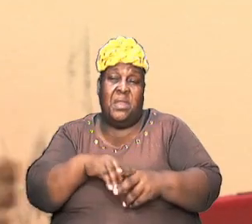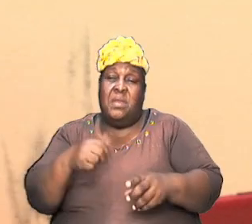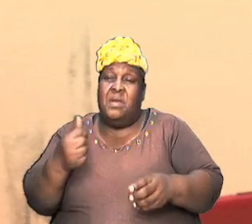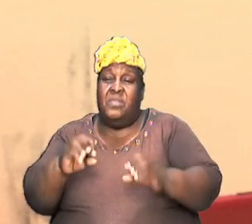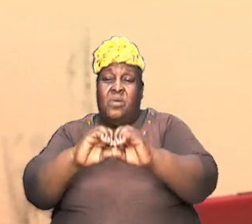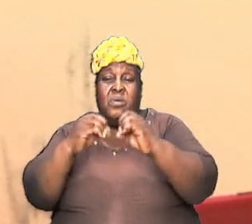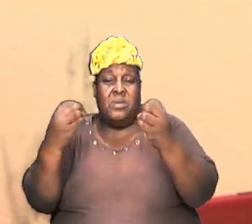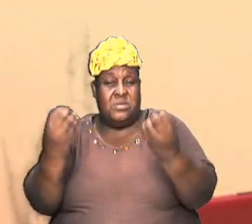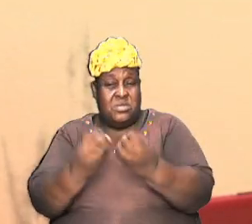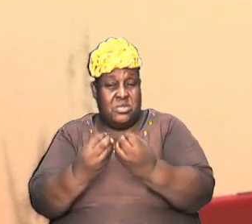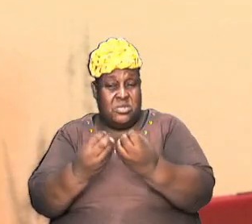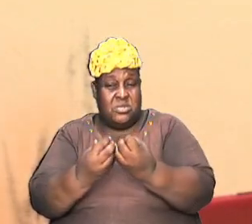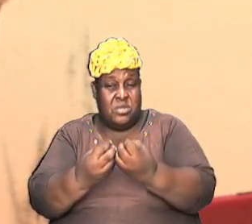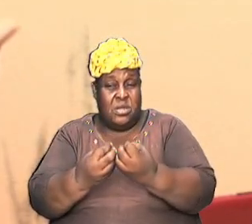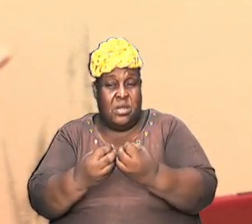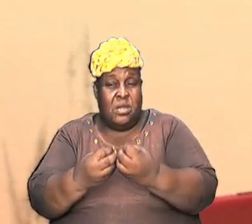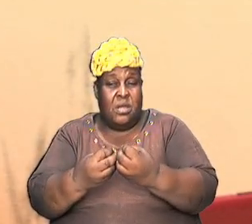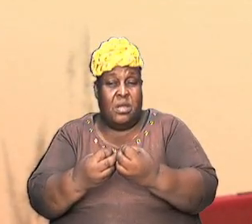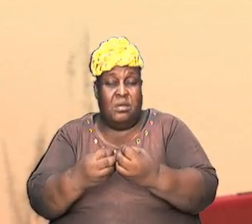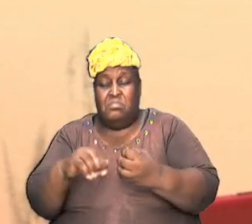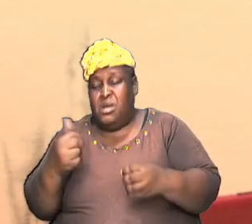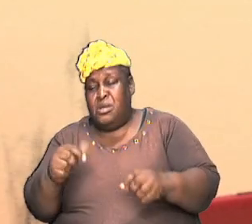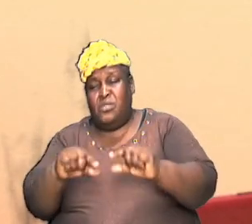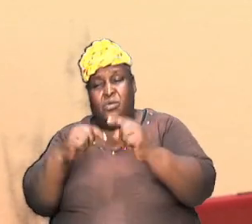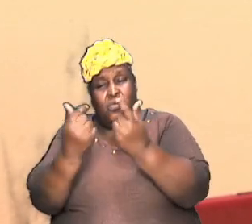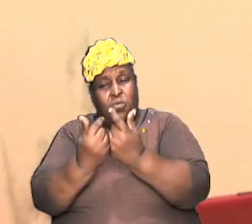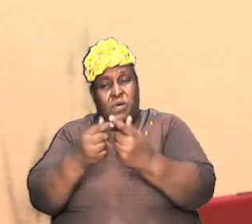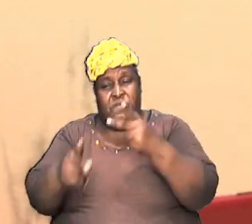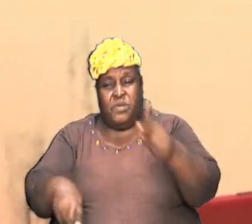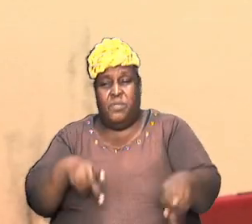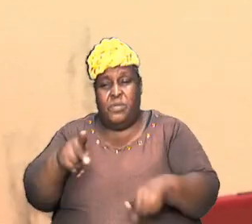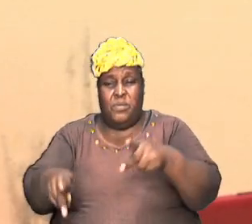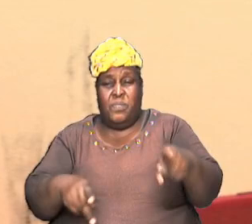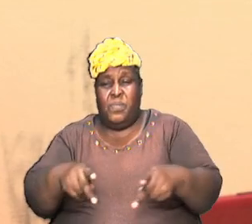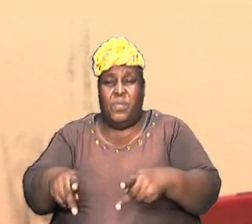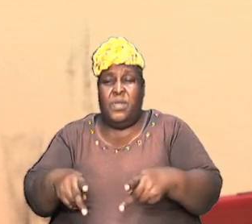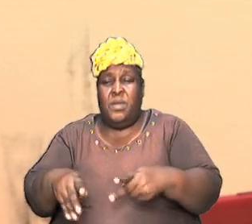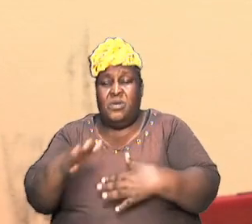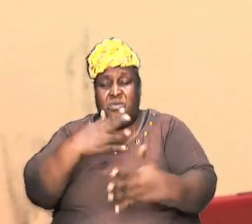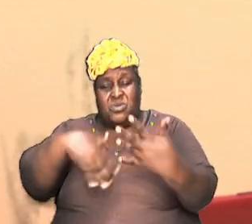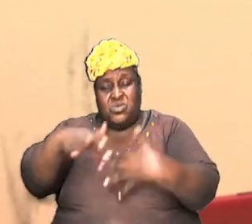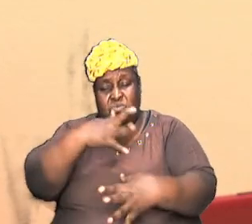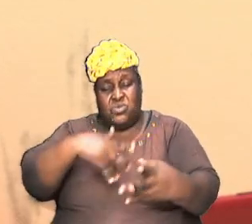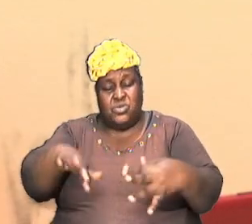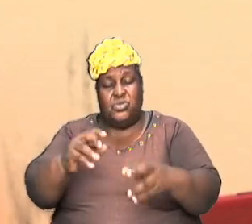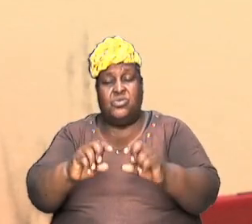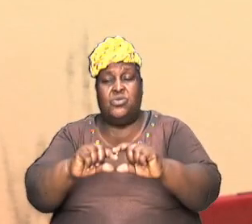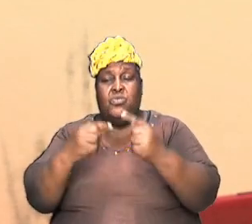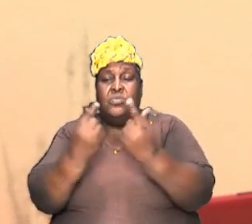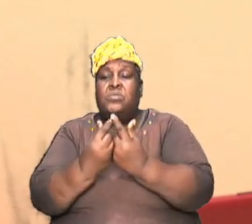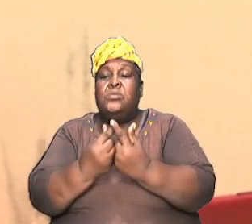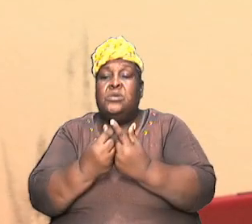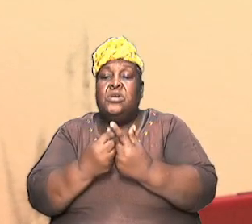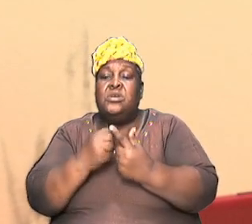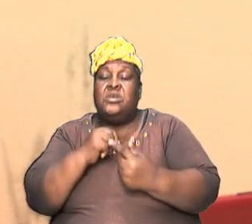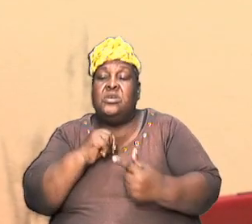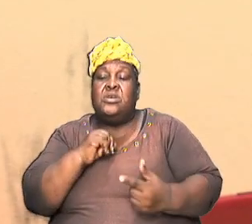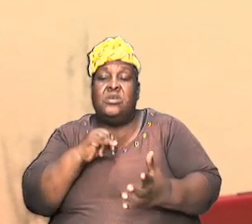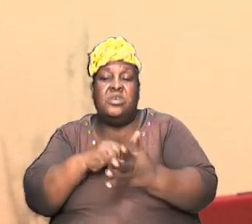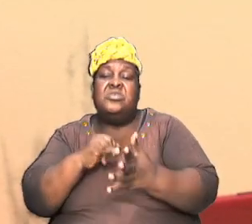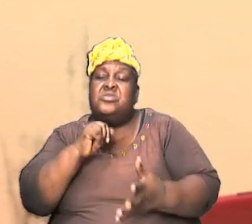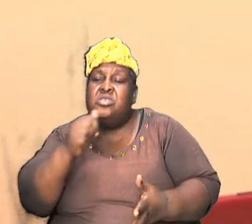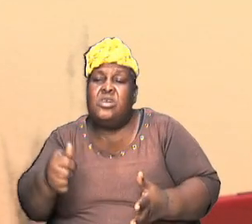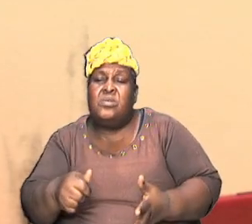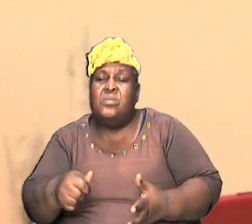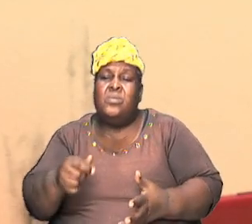of people it is just another social group brothers and sisters it is not we are not in an ordinary thing we are not